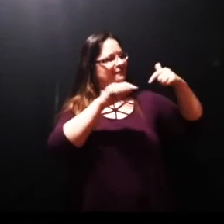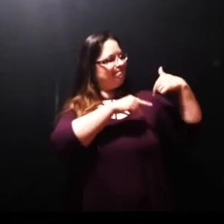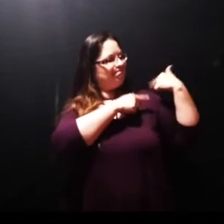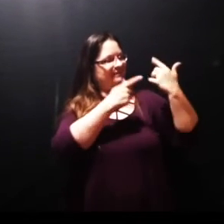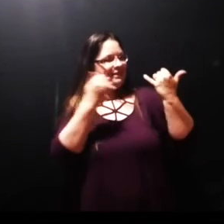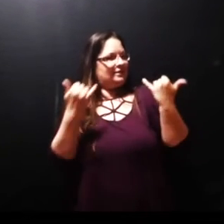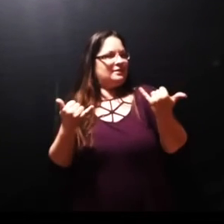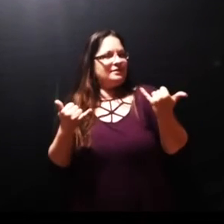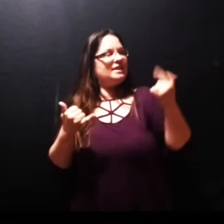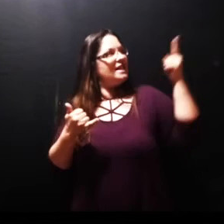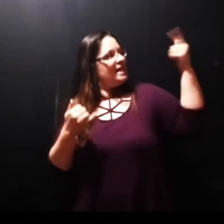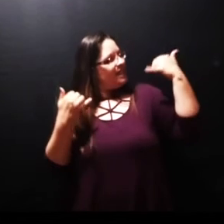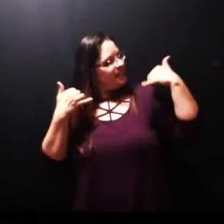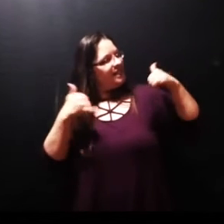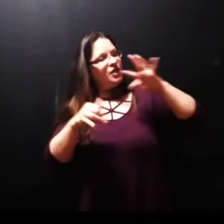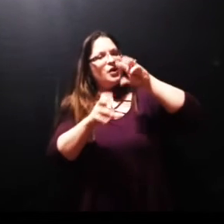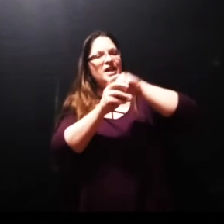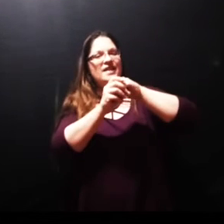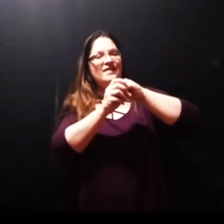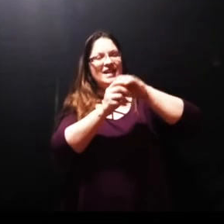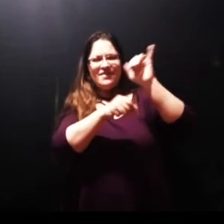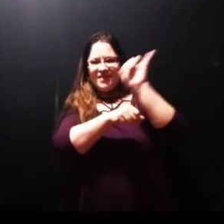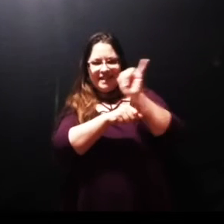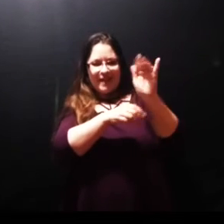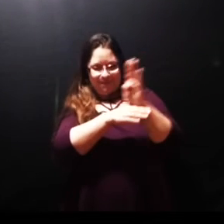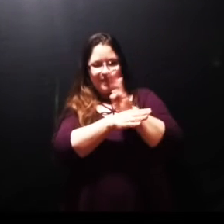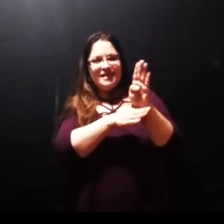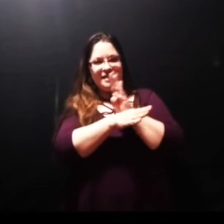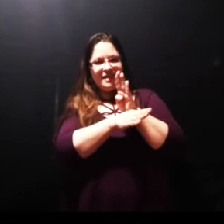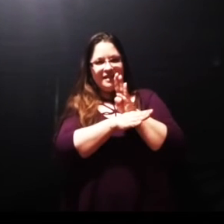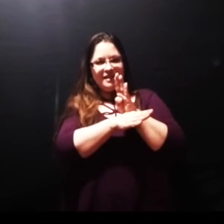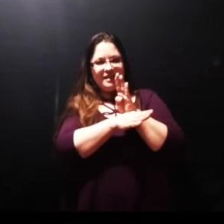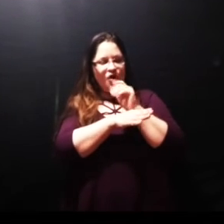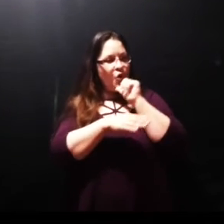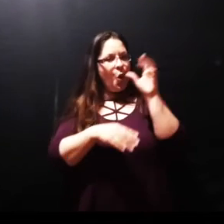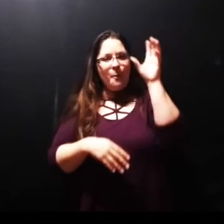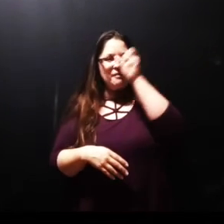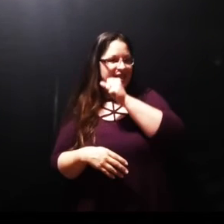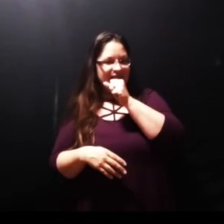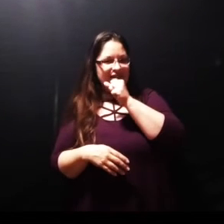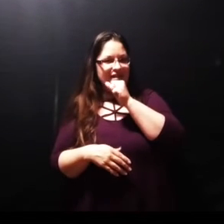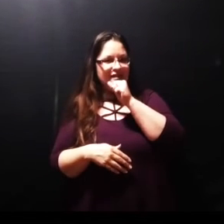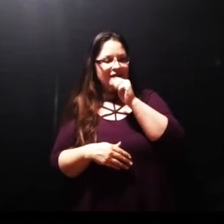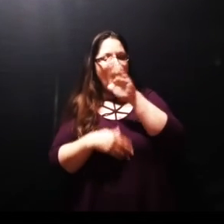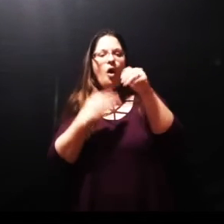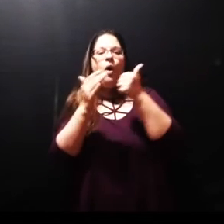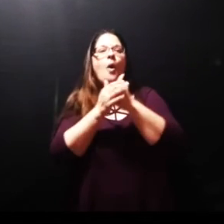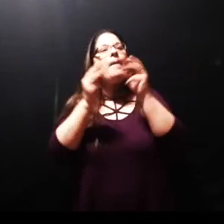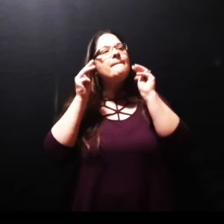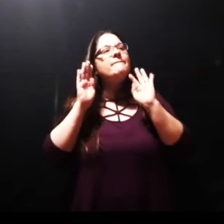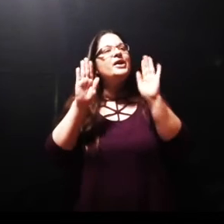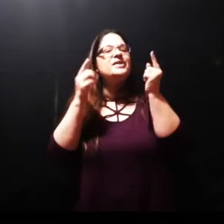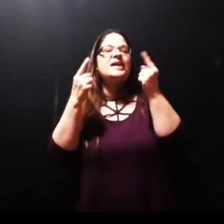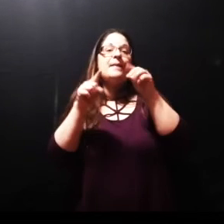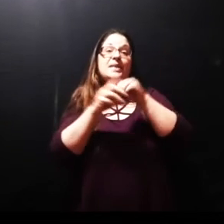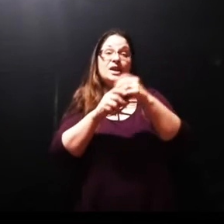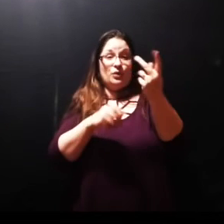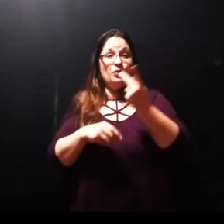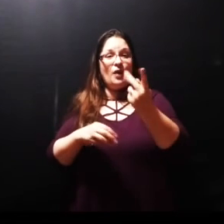don't sidestep that still miracles are happening in your life and mine here's the greatest miracle of all